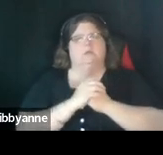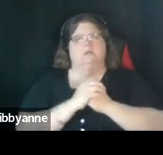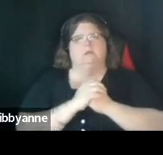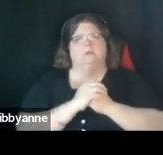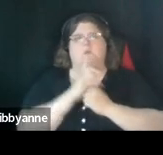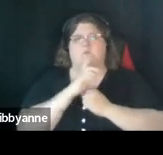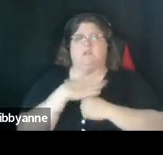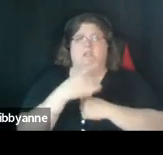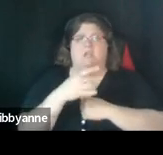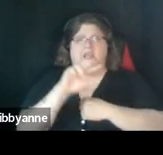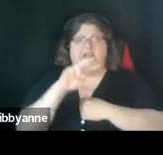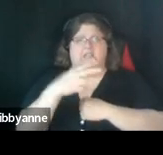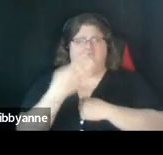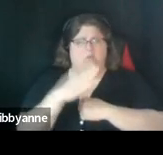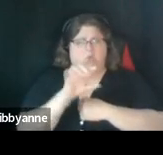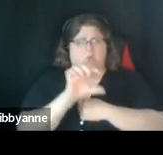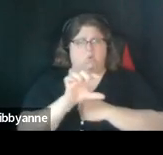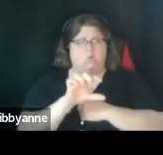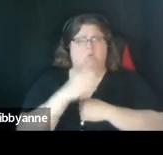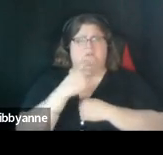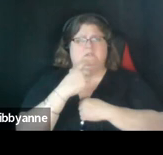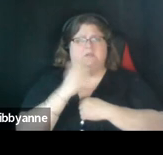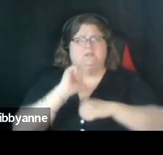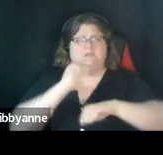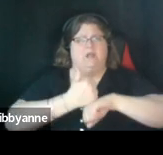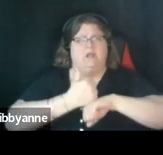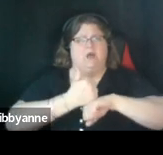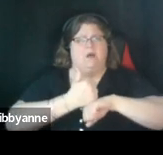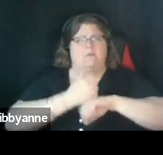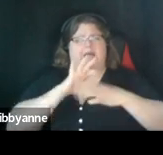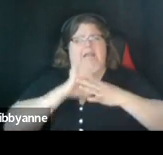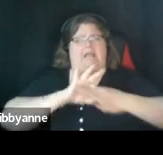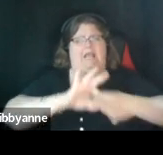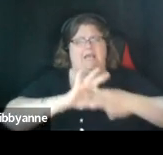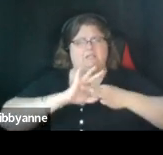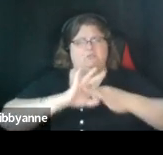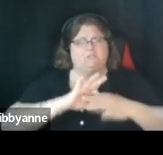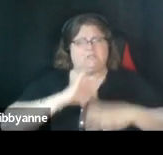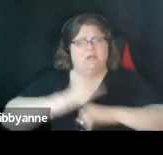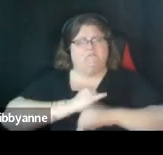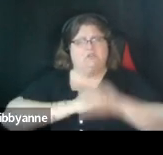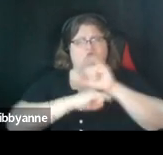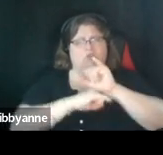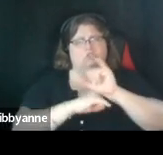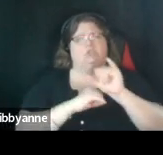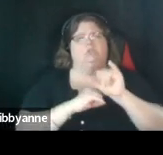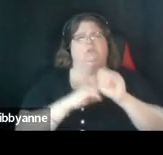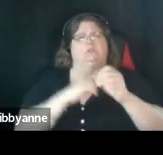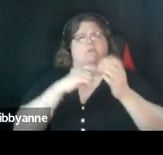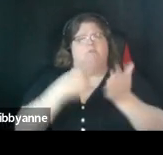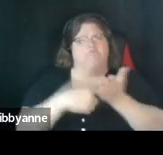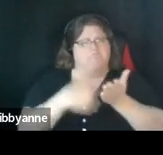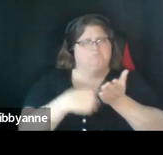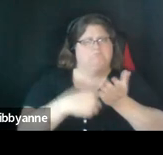that second bullet that talks about establishing an engagement infrastructure for deliberation and decision making